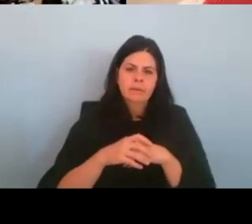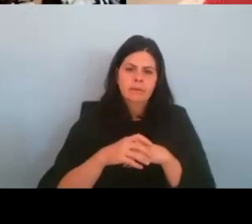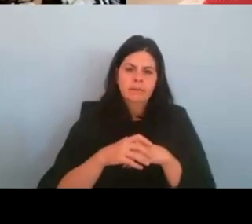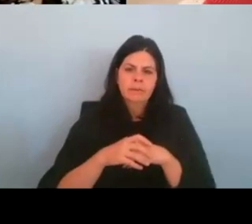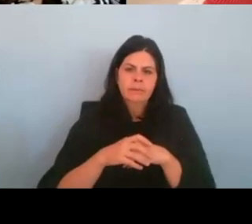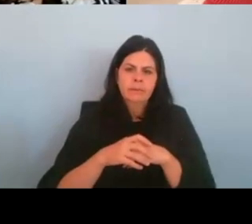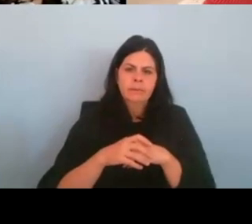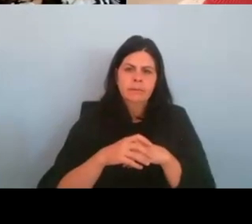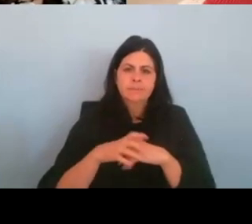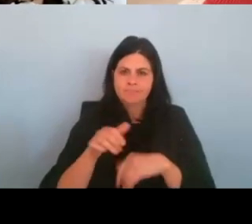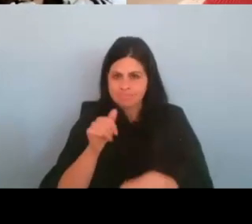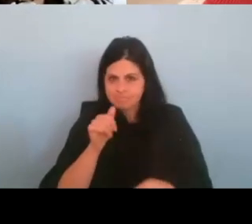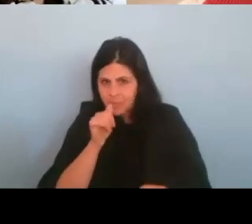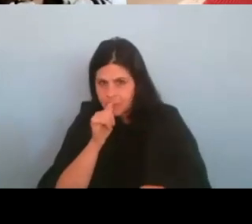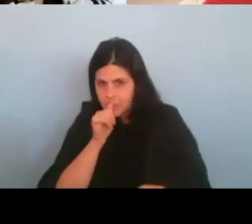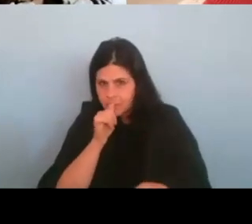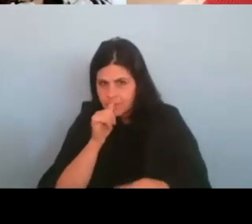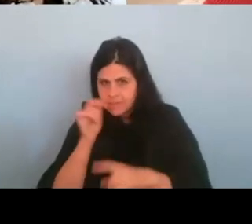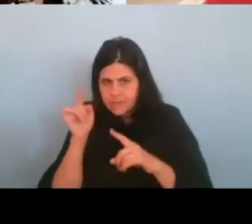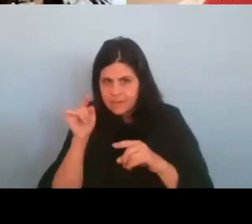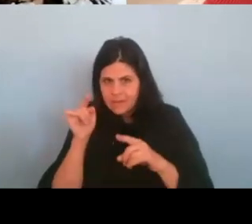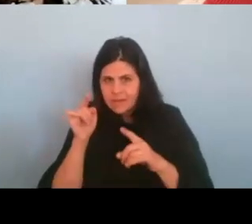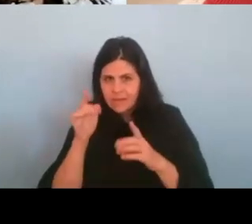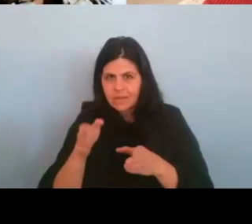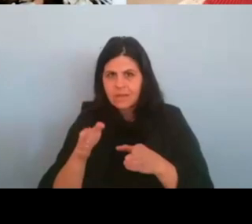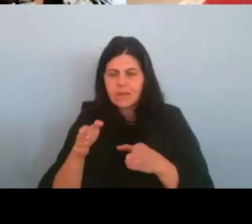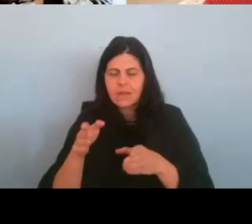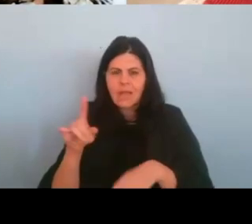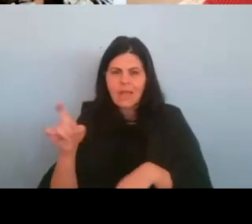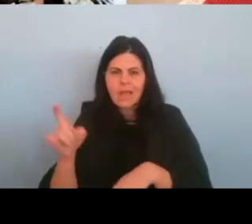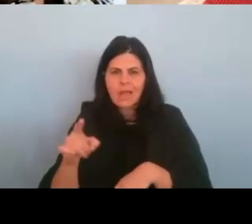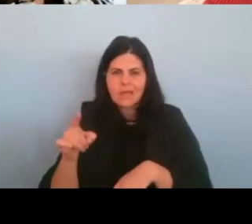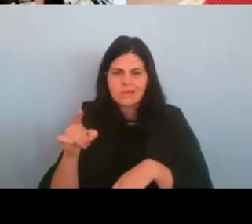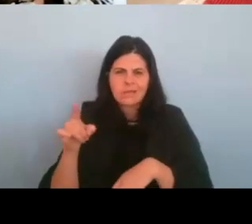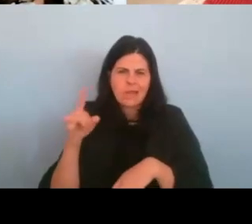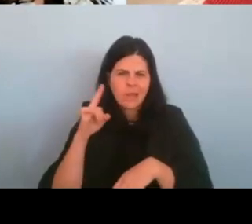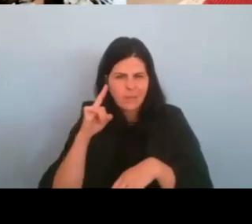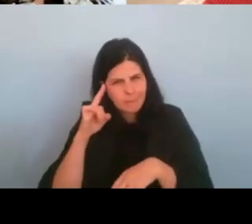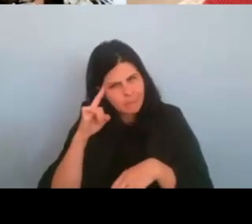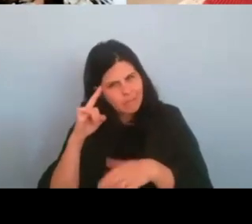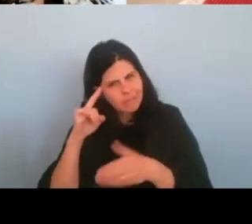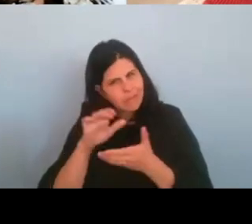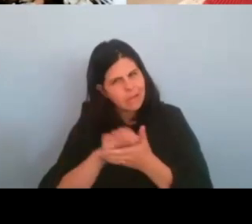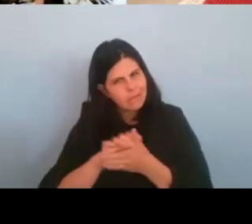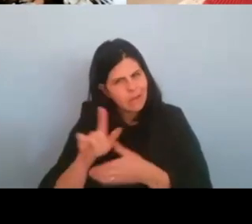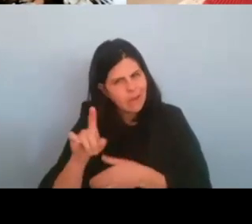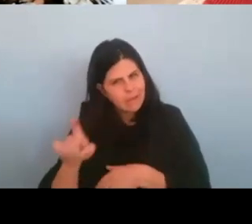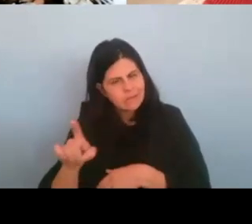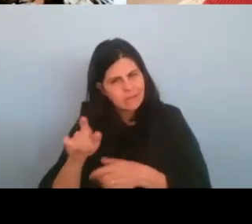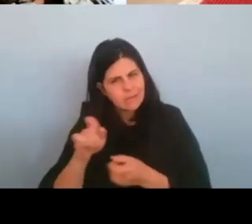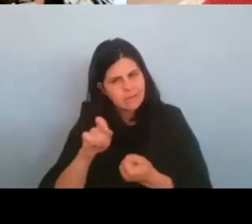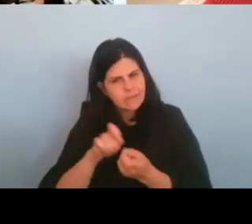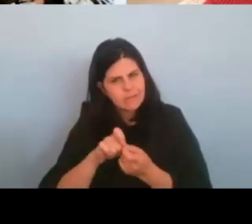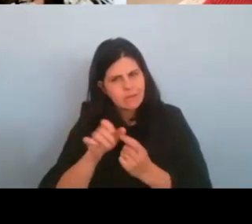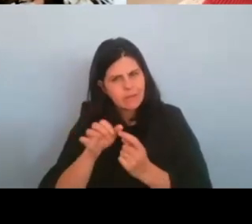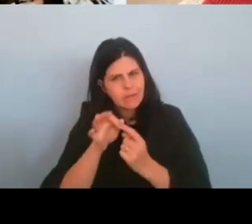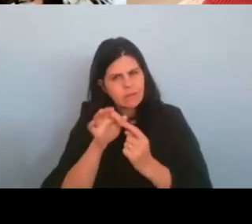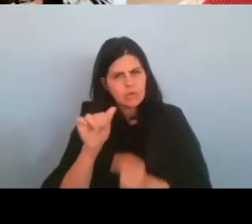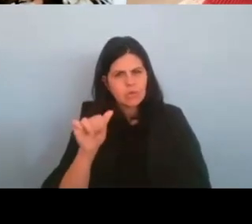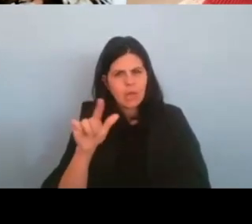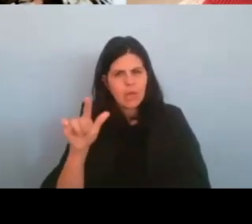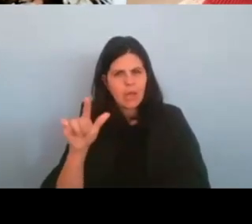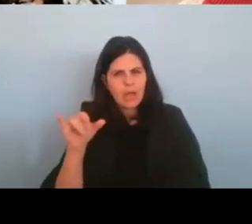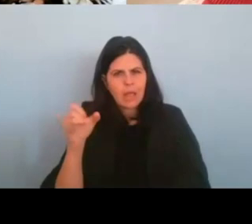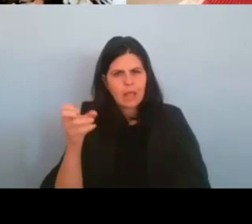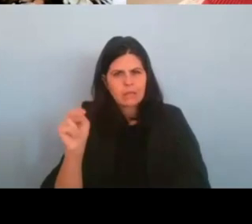um, an anonymous attendee asked a question. I believe, I believe she's asking specifically to you, Alison, about your sister, um, is the